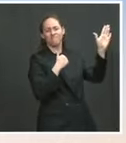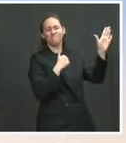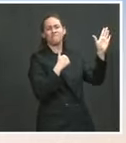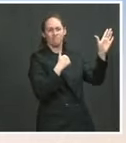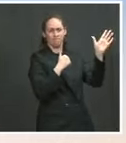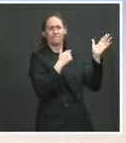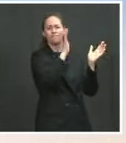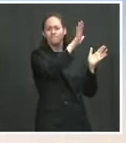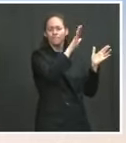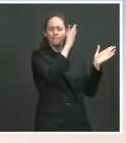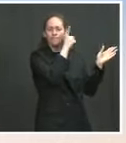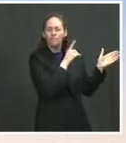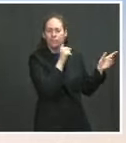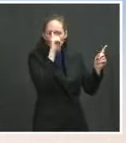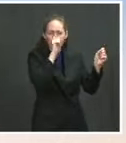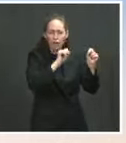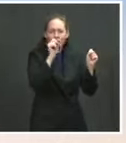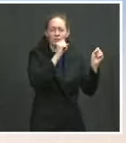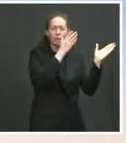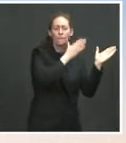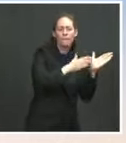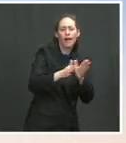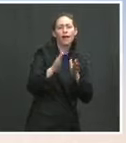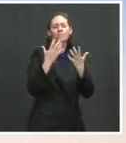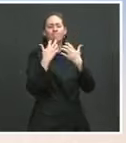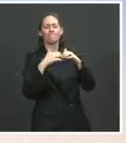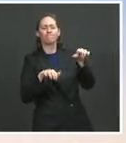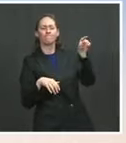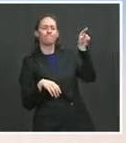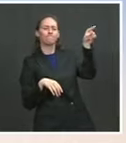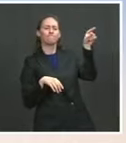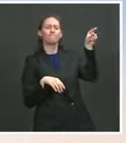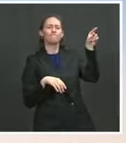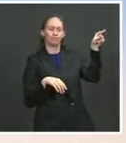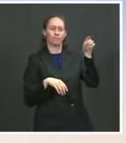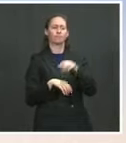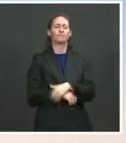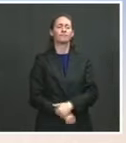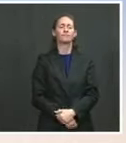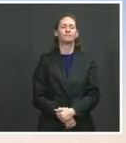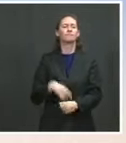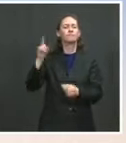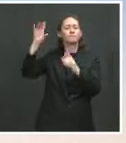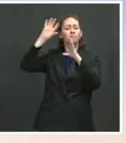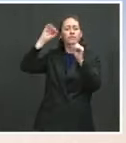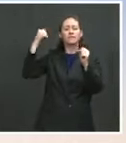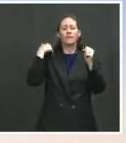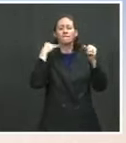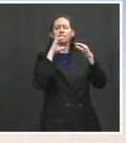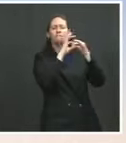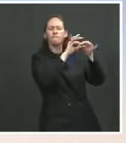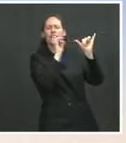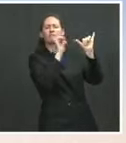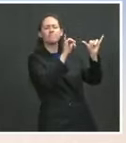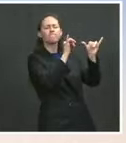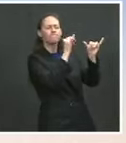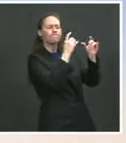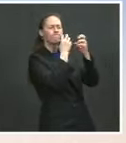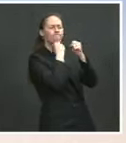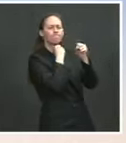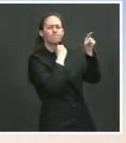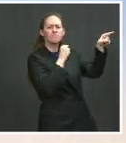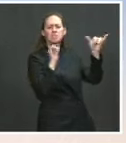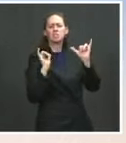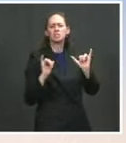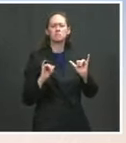one where we have an abiding security relationship. And that will continue. Go ahead. I'll come back to you guys. sorry.